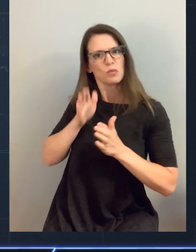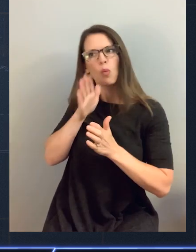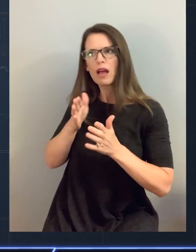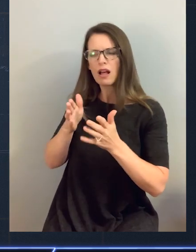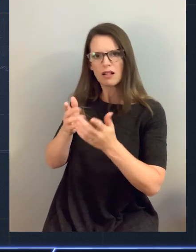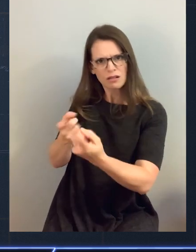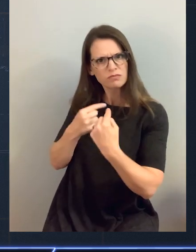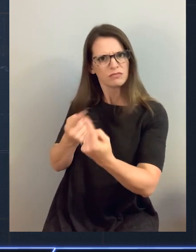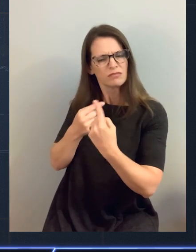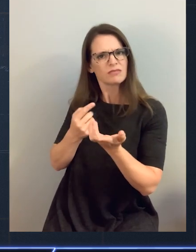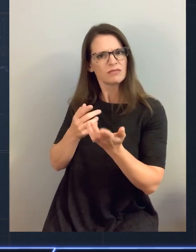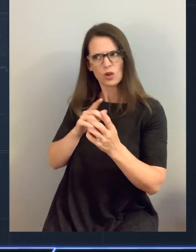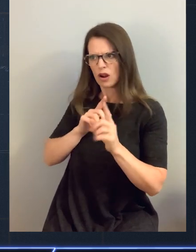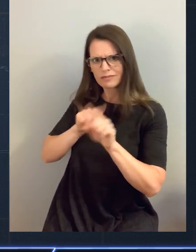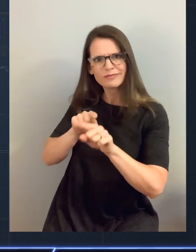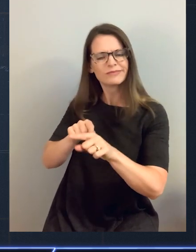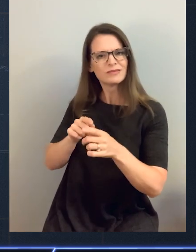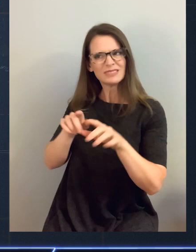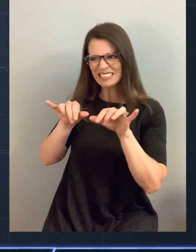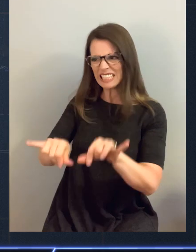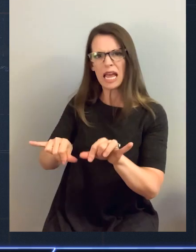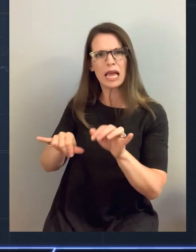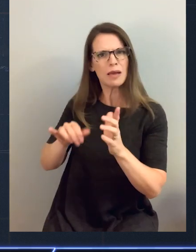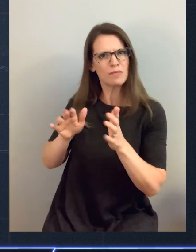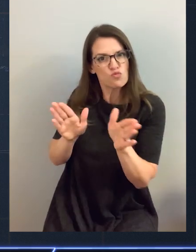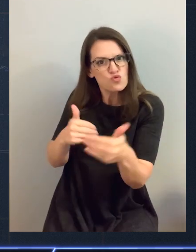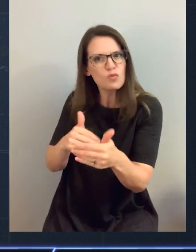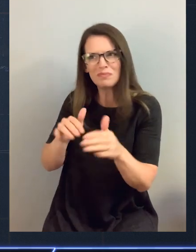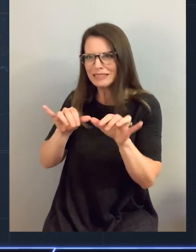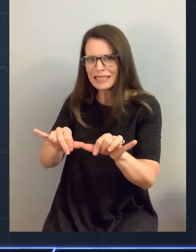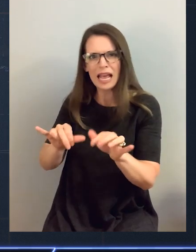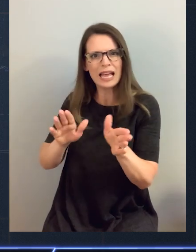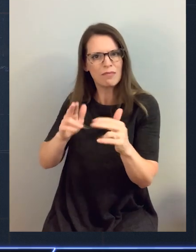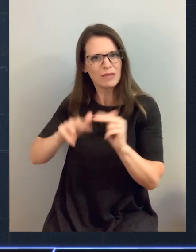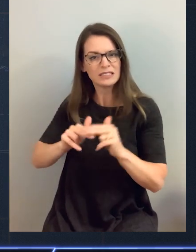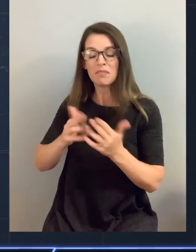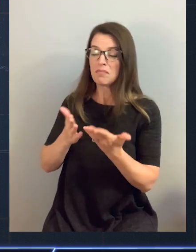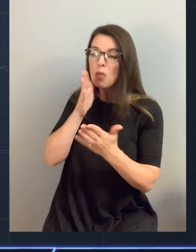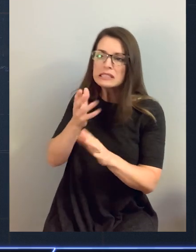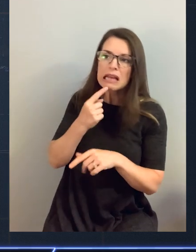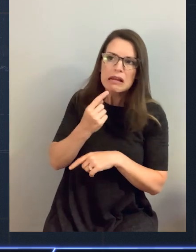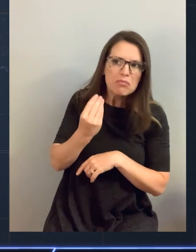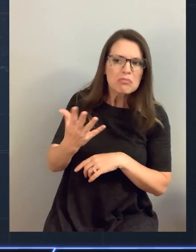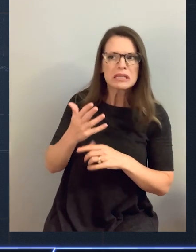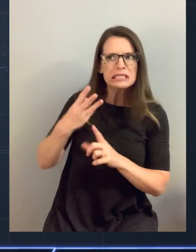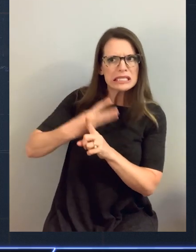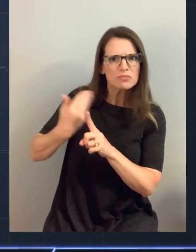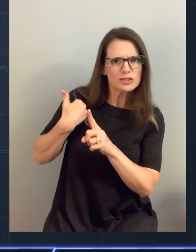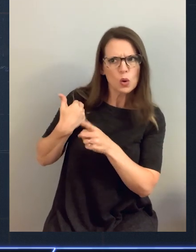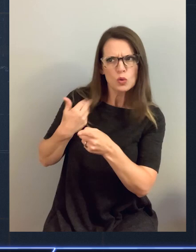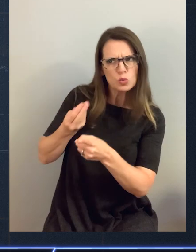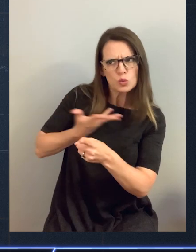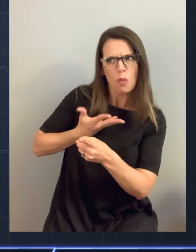same building, the same meeting room, I'll get to be back and say, well, we were here six months or a year ago. You told me all these interesting things about